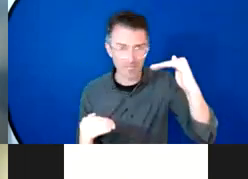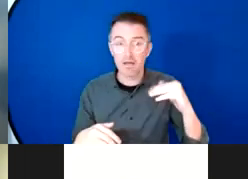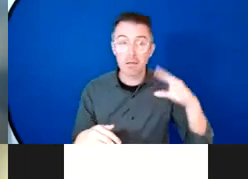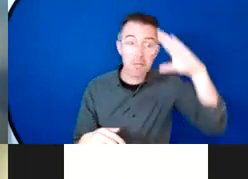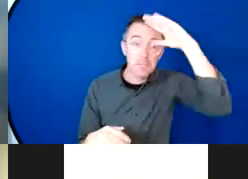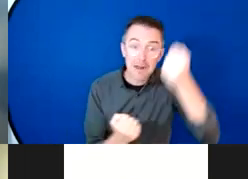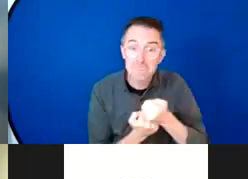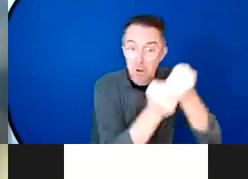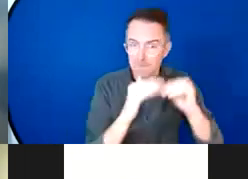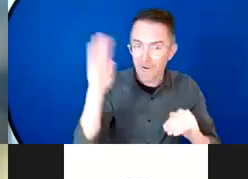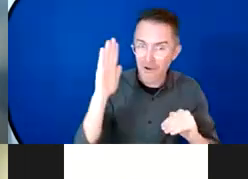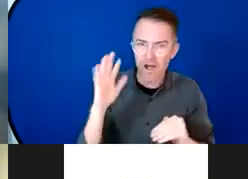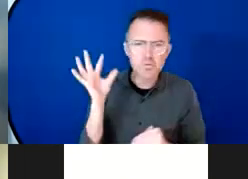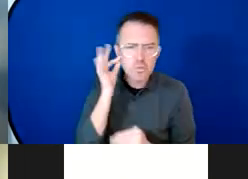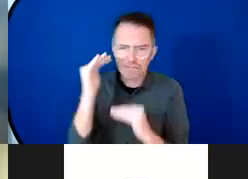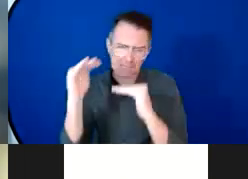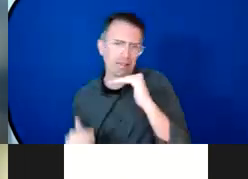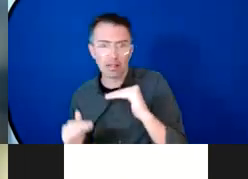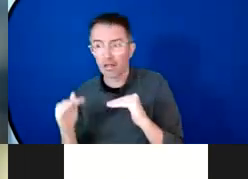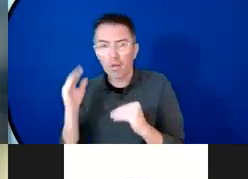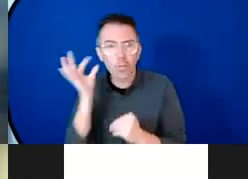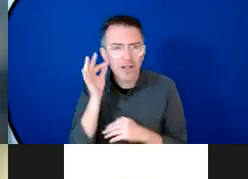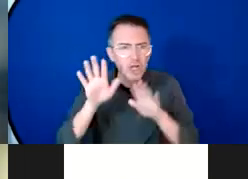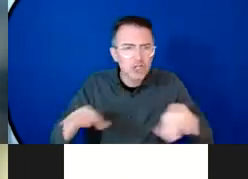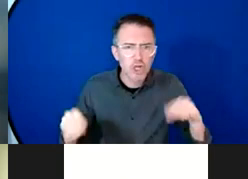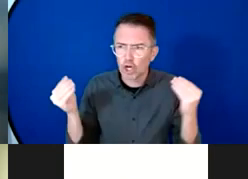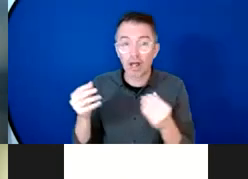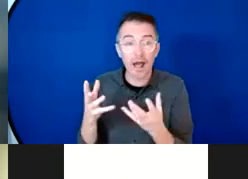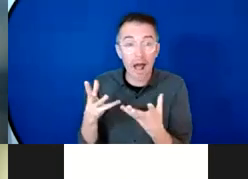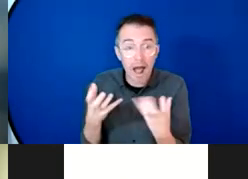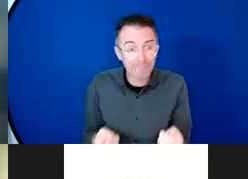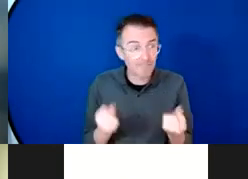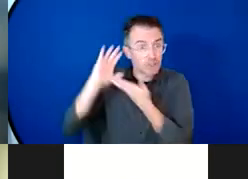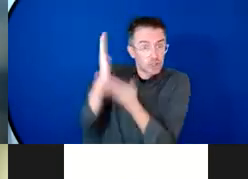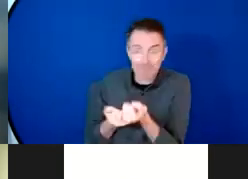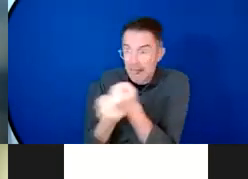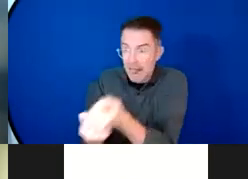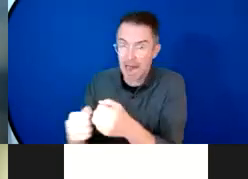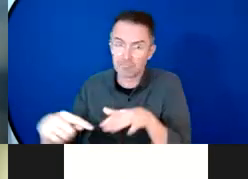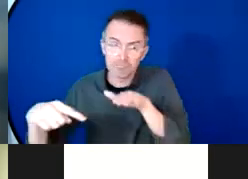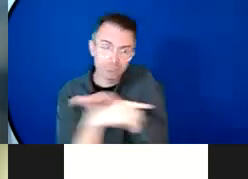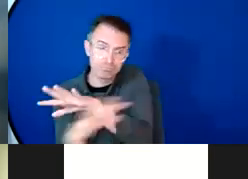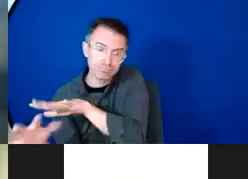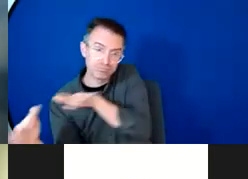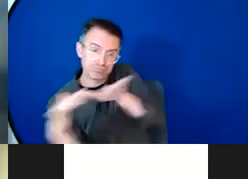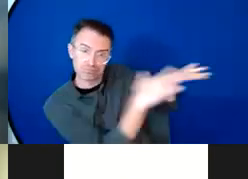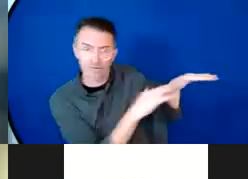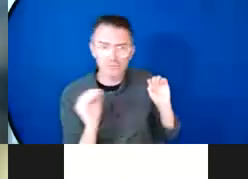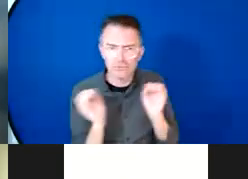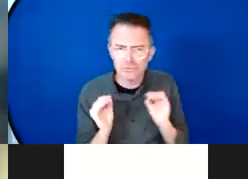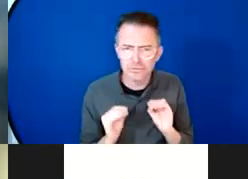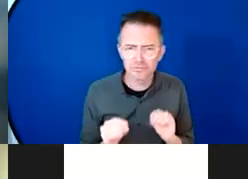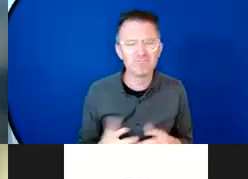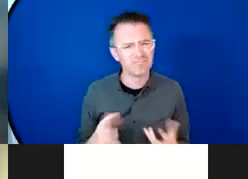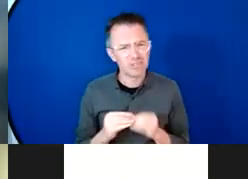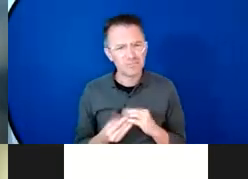intersectional identities to mitigate the impact of disasters on sexual and reproductive health the global